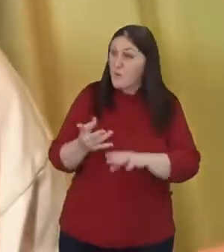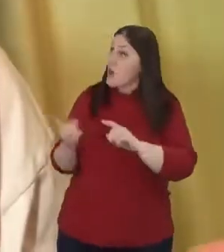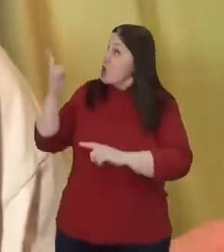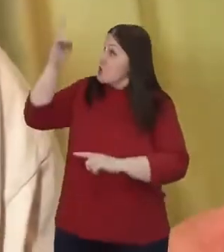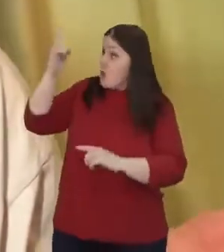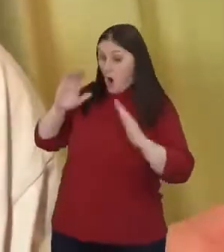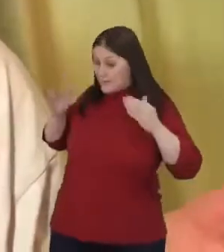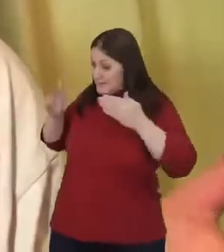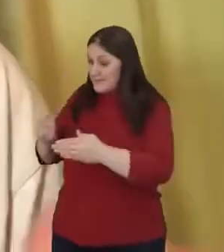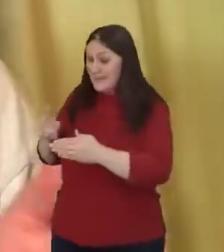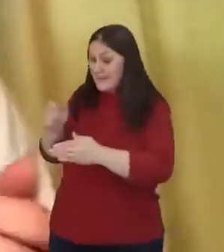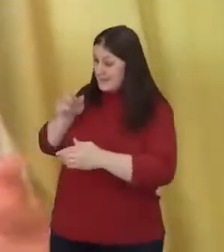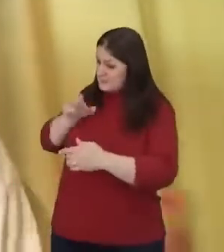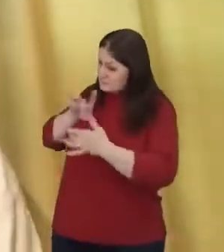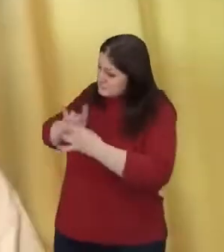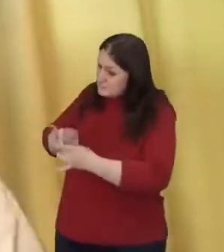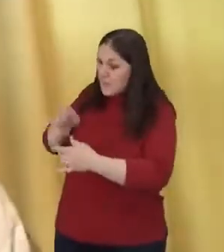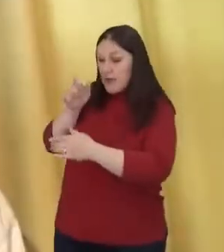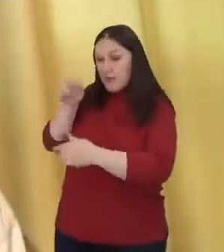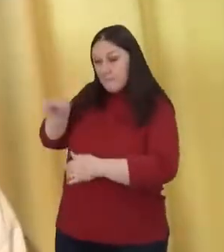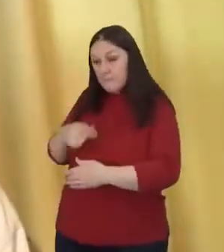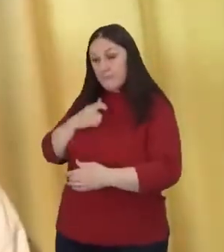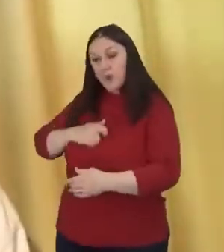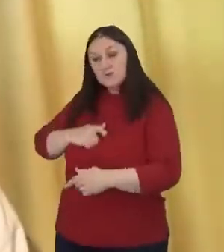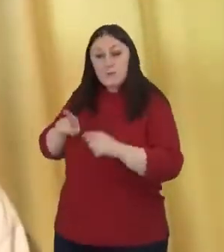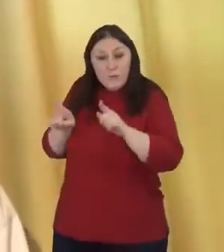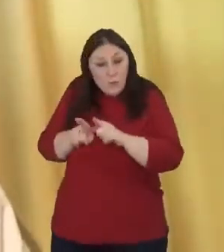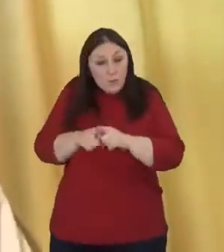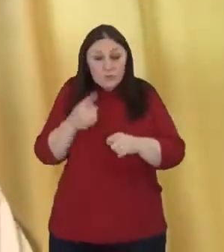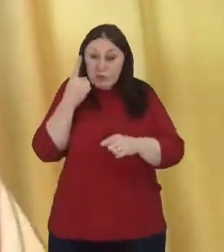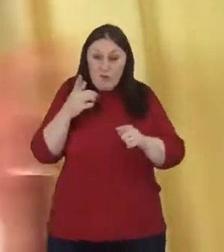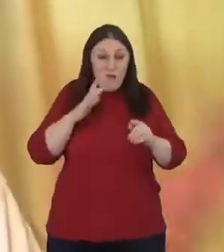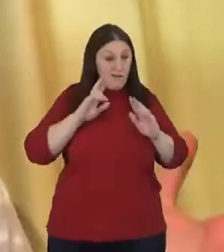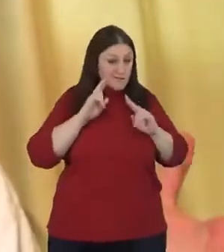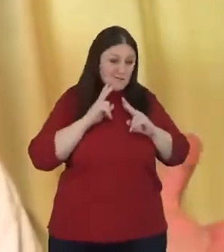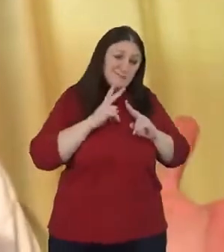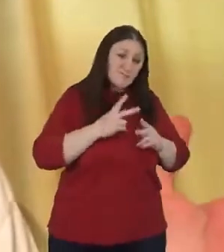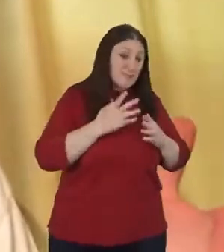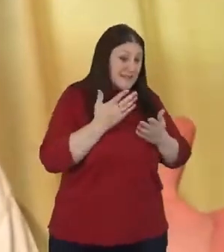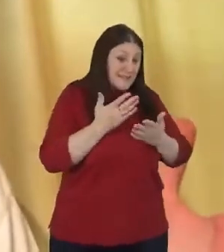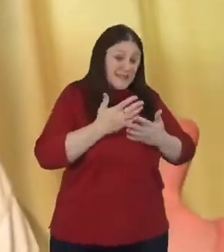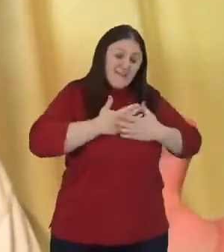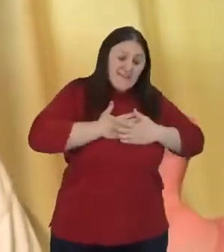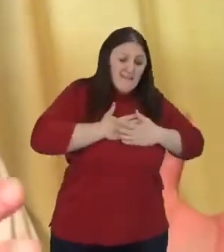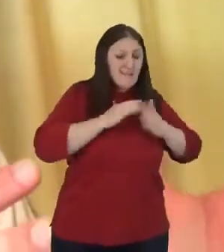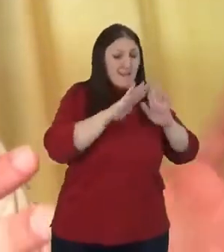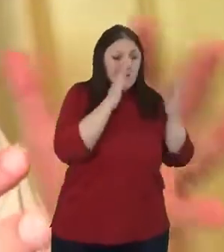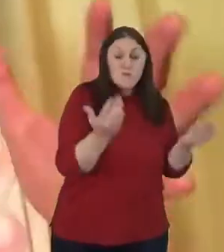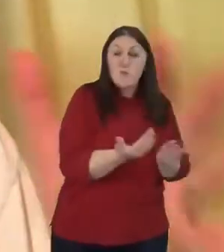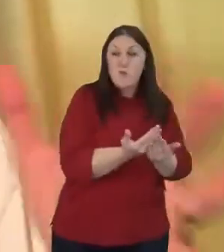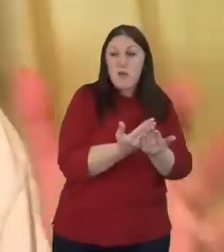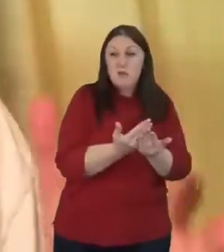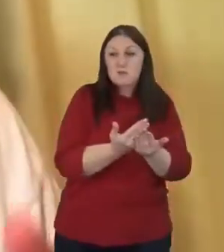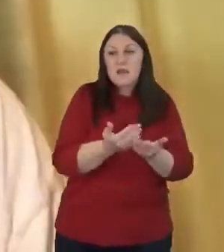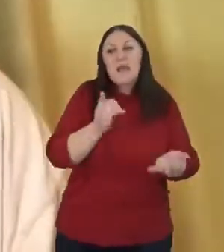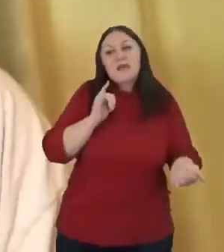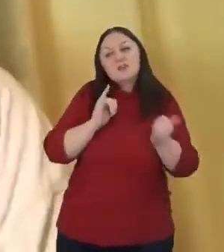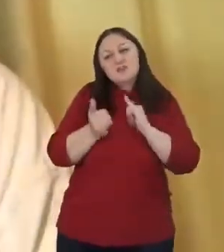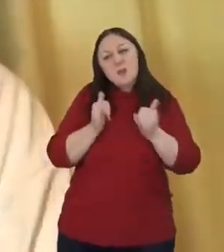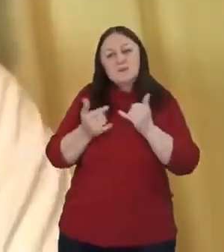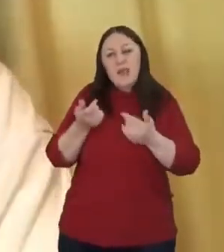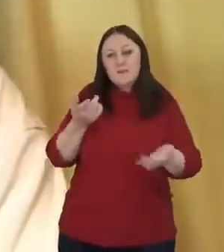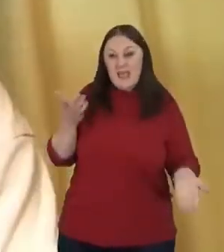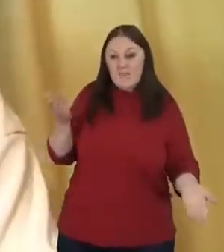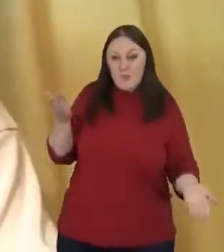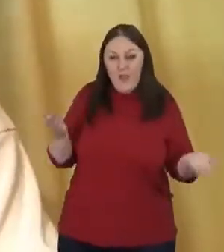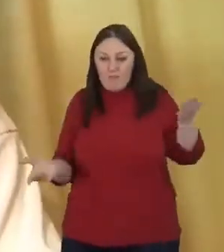world. And sometimes I think what we do in the church is that we overcorrect where we've been imbalanced, right?